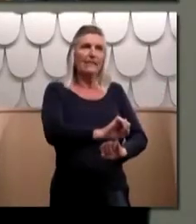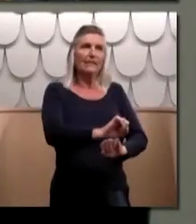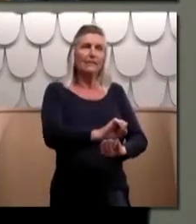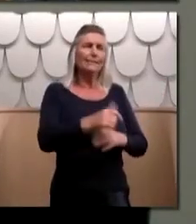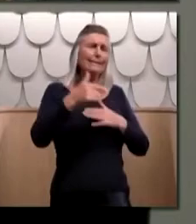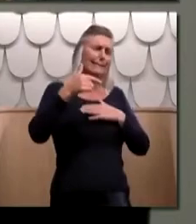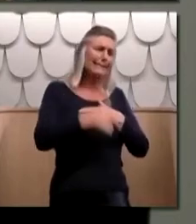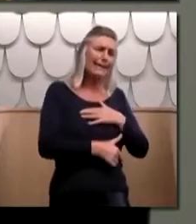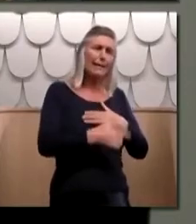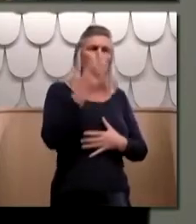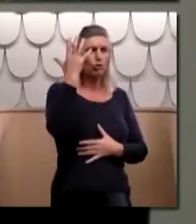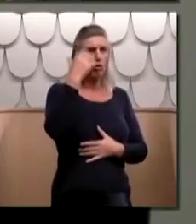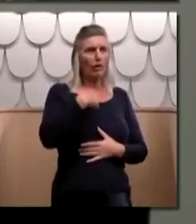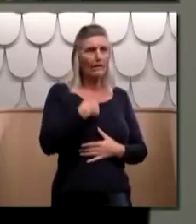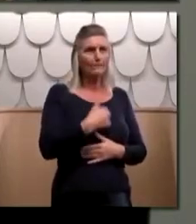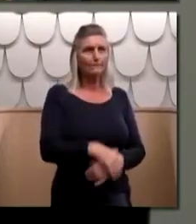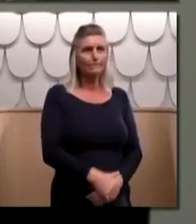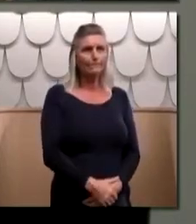are deeply sorry.